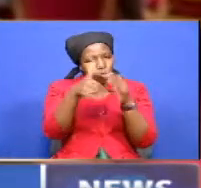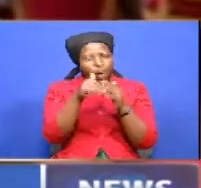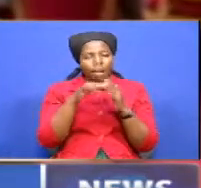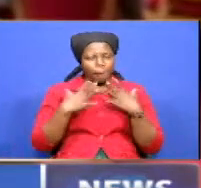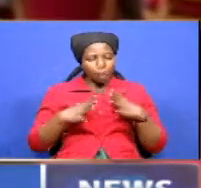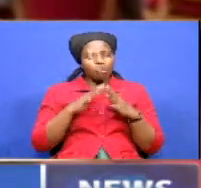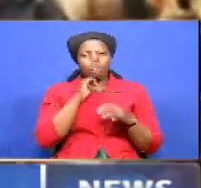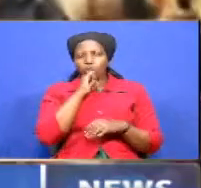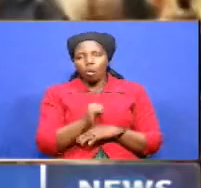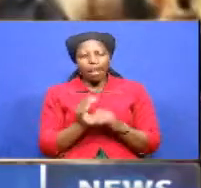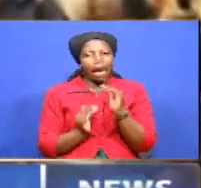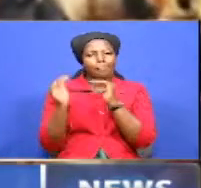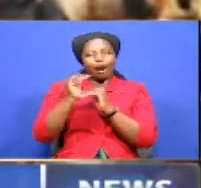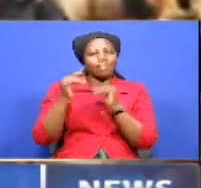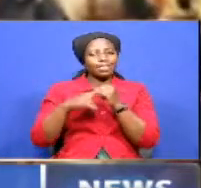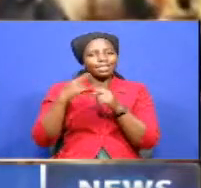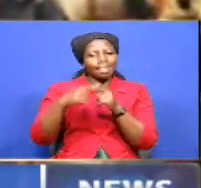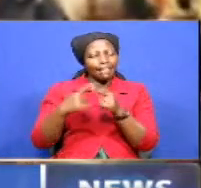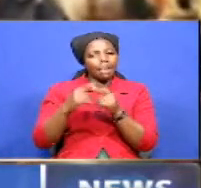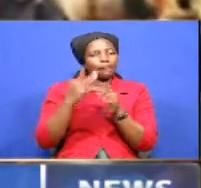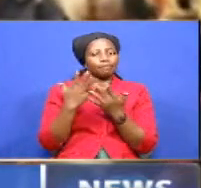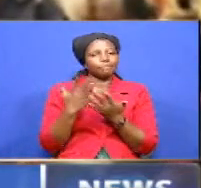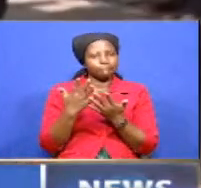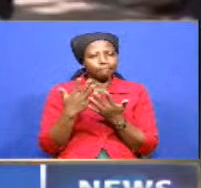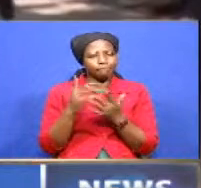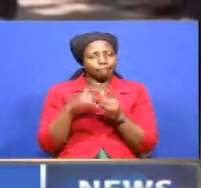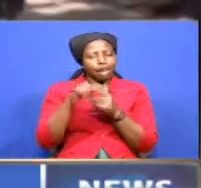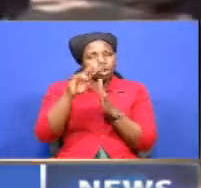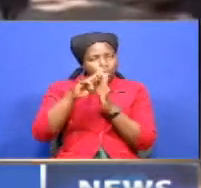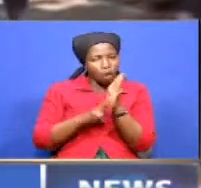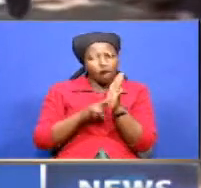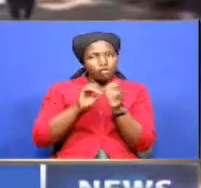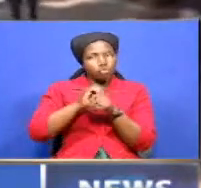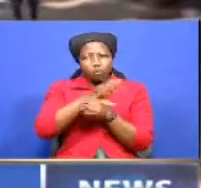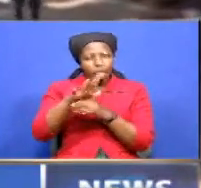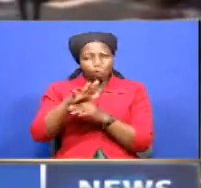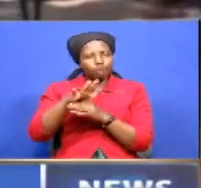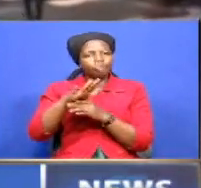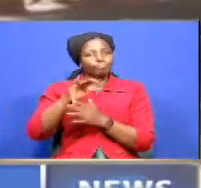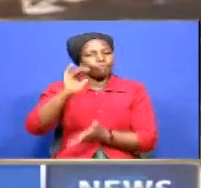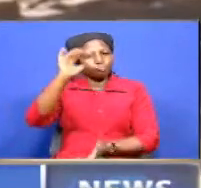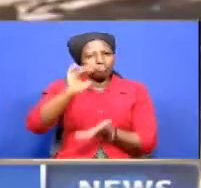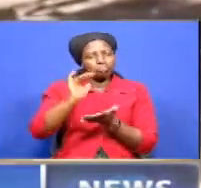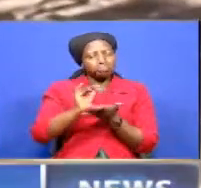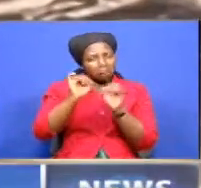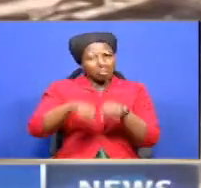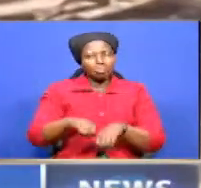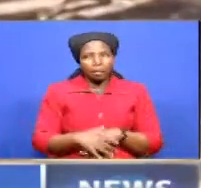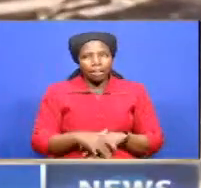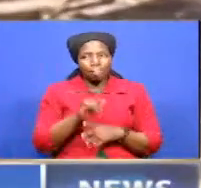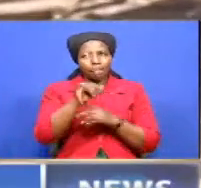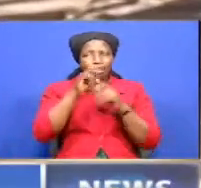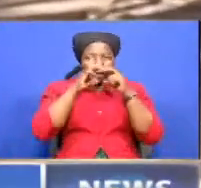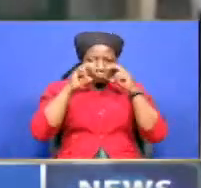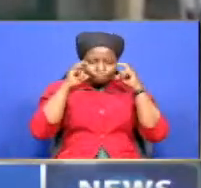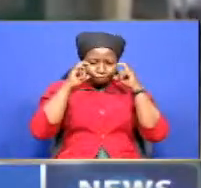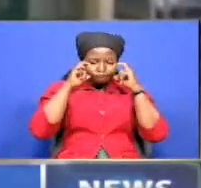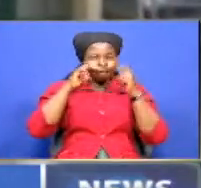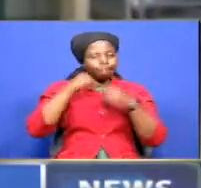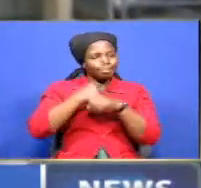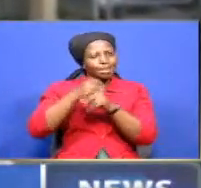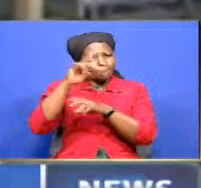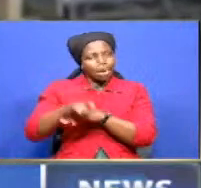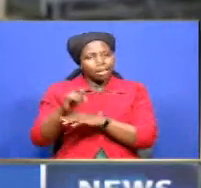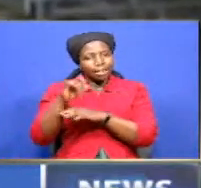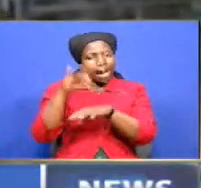before lifting coronavirus containment measures. The wearing of masks in public was made mandatory in early May. Globally, there